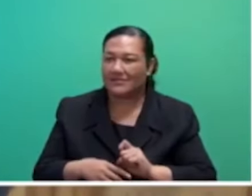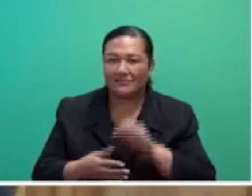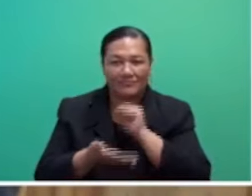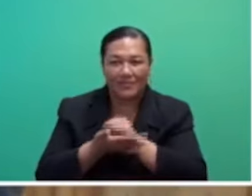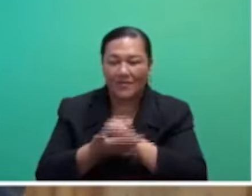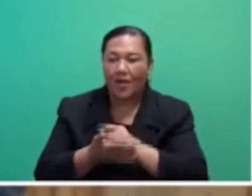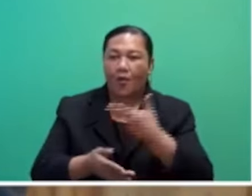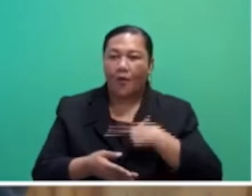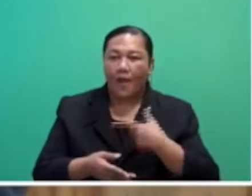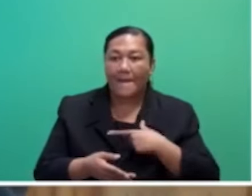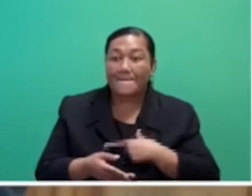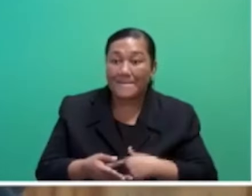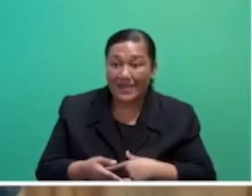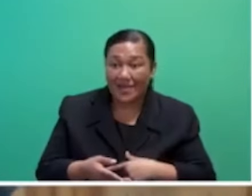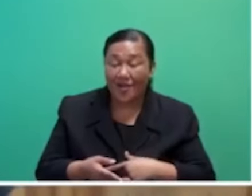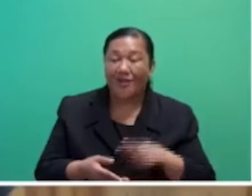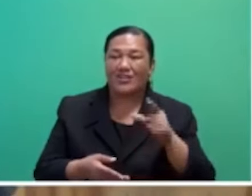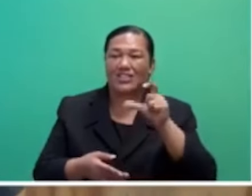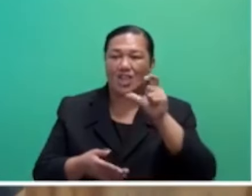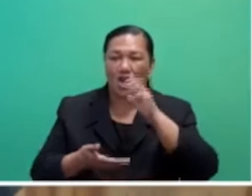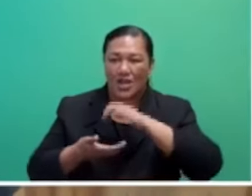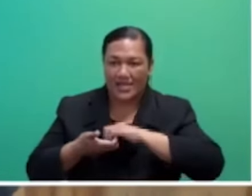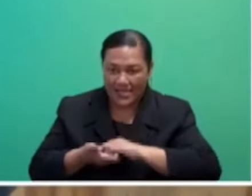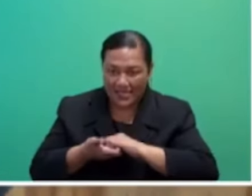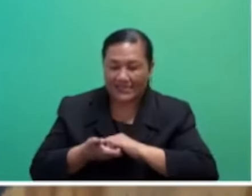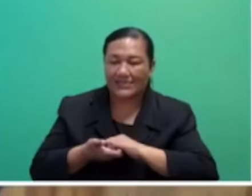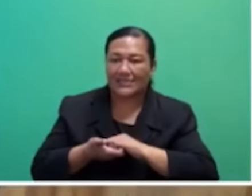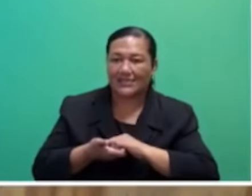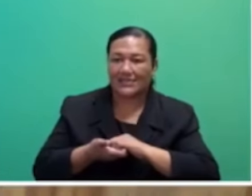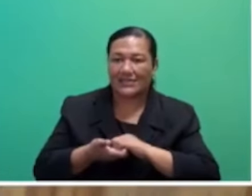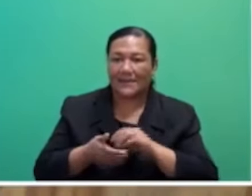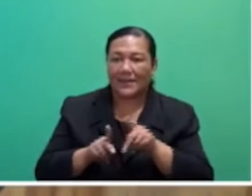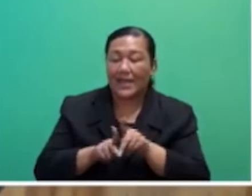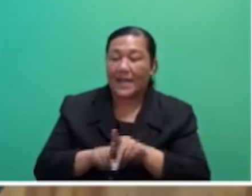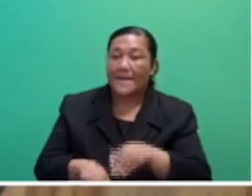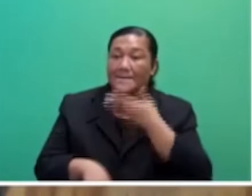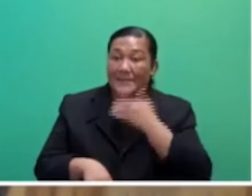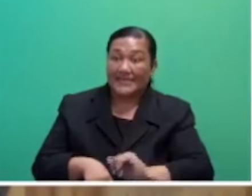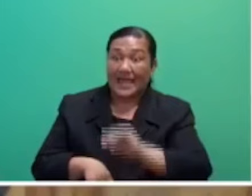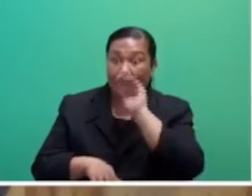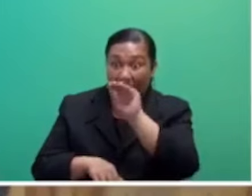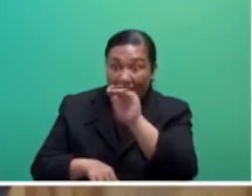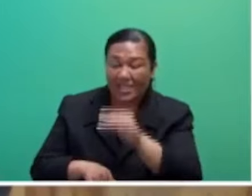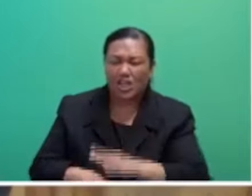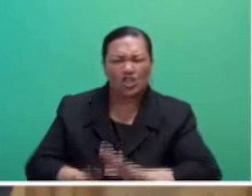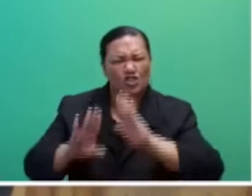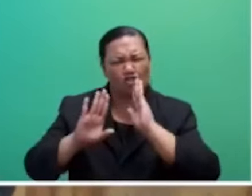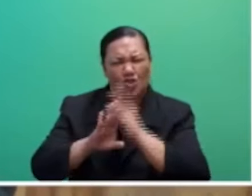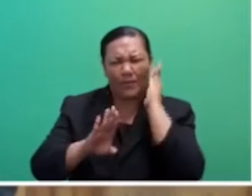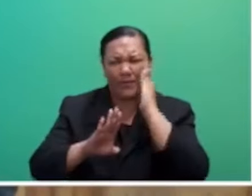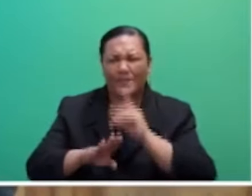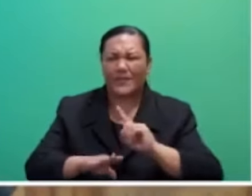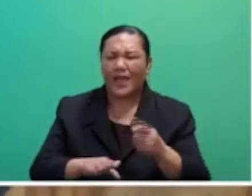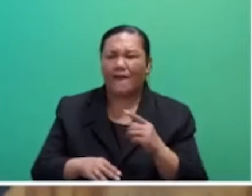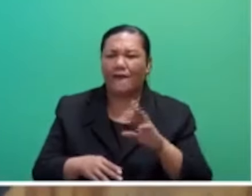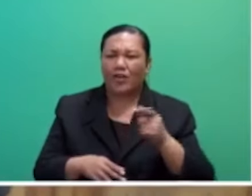Stop focusing on the issues within your coalition partners. Stop fighting for survival within the coalition